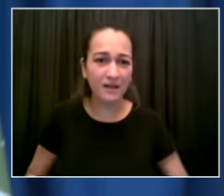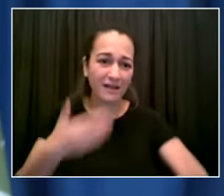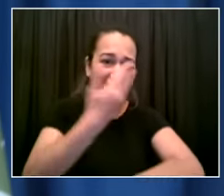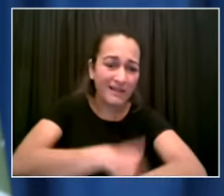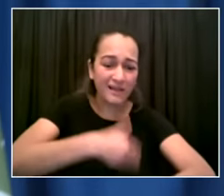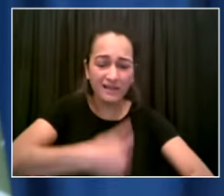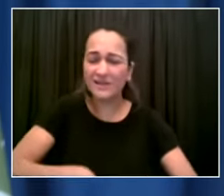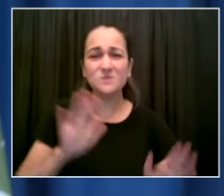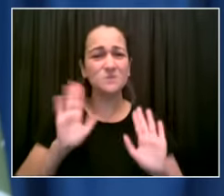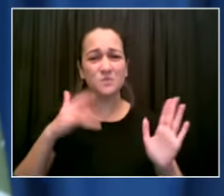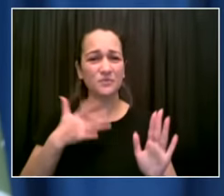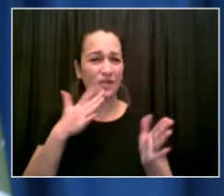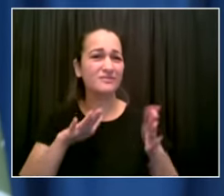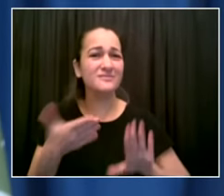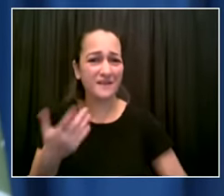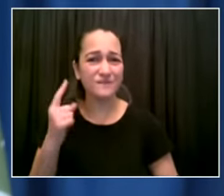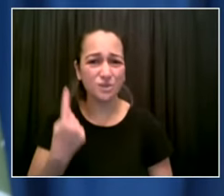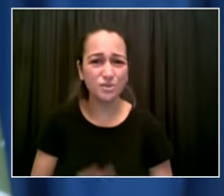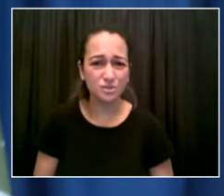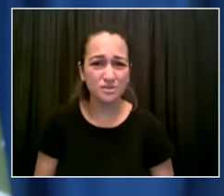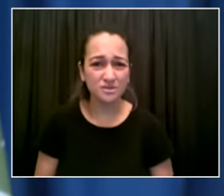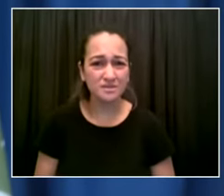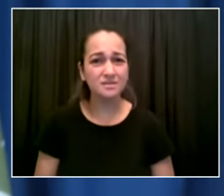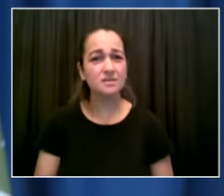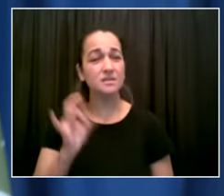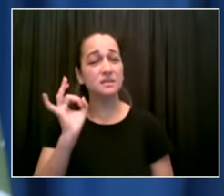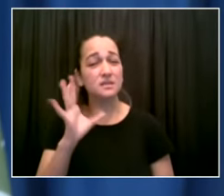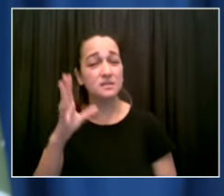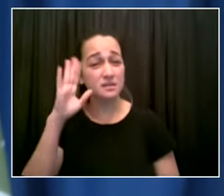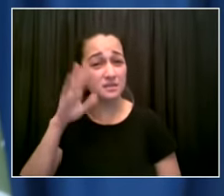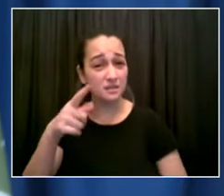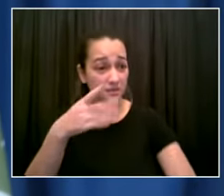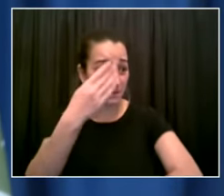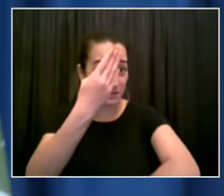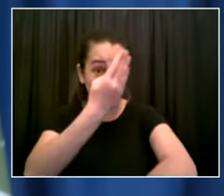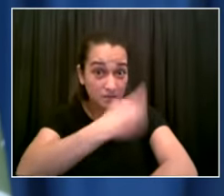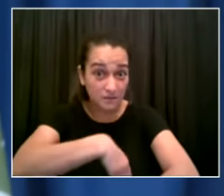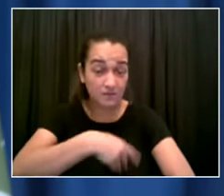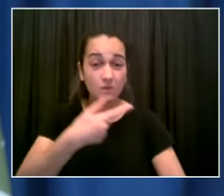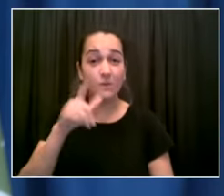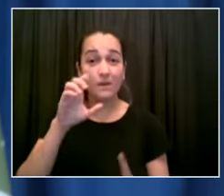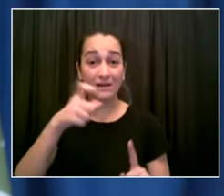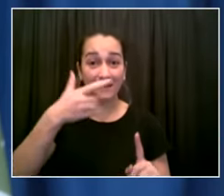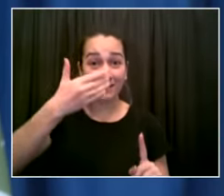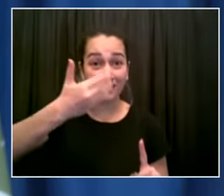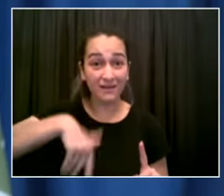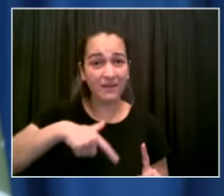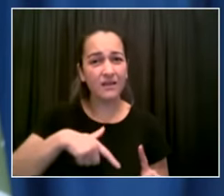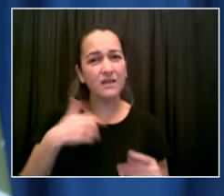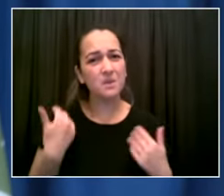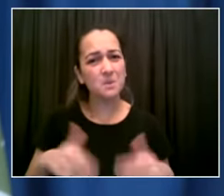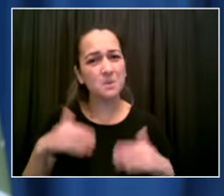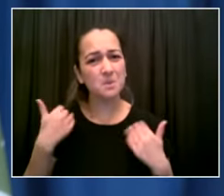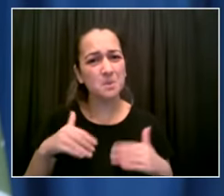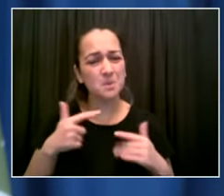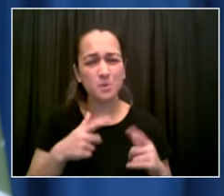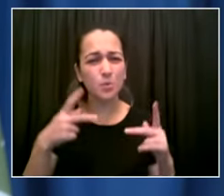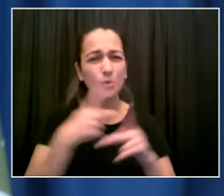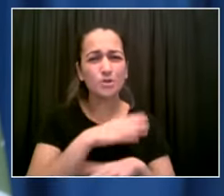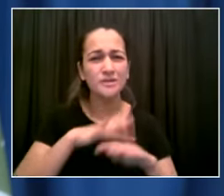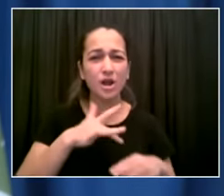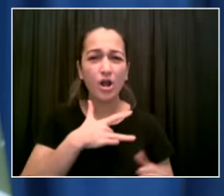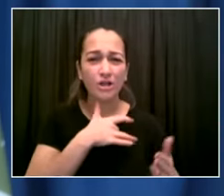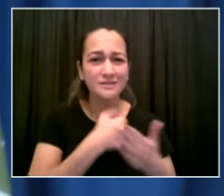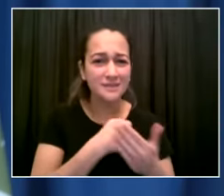be way beyond the triple bypass and the and the chronic pulmonary disease pre-covid